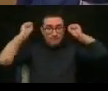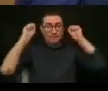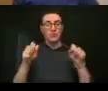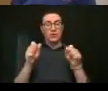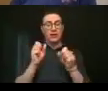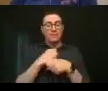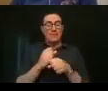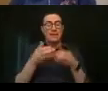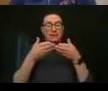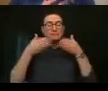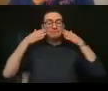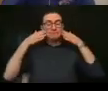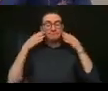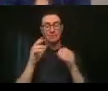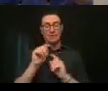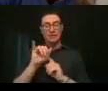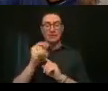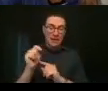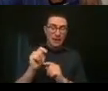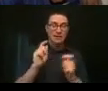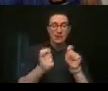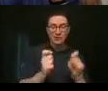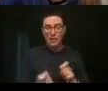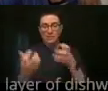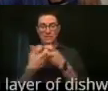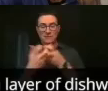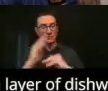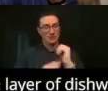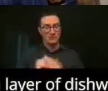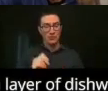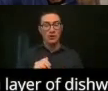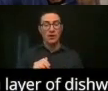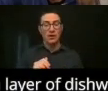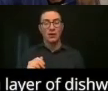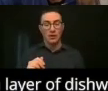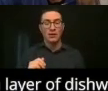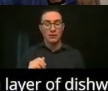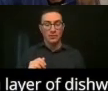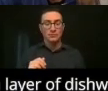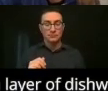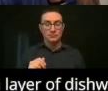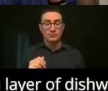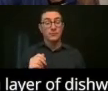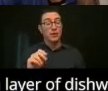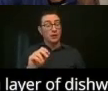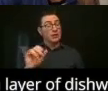and also your mouth size. Tammy, I use the technique of the Dawn